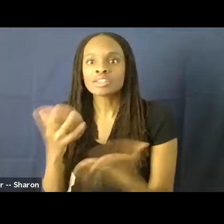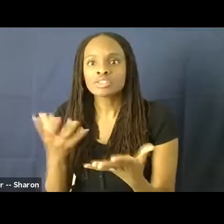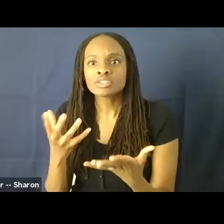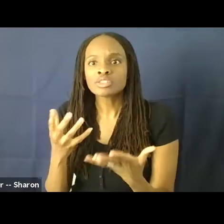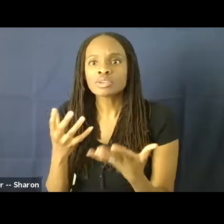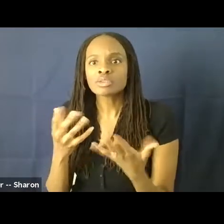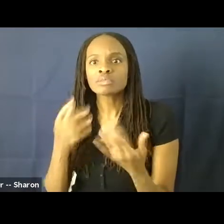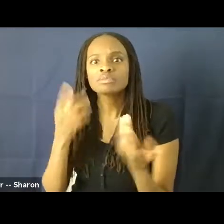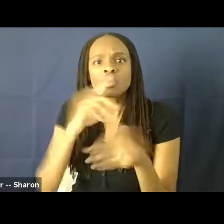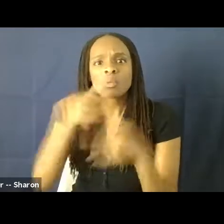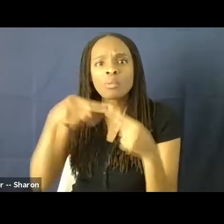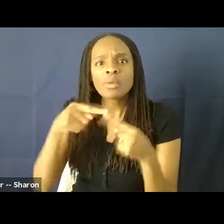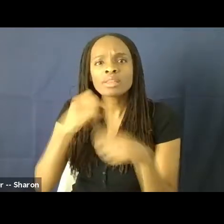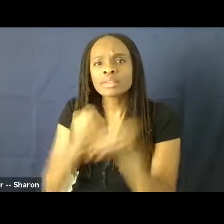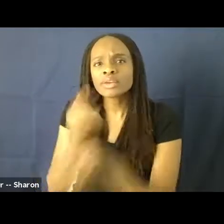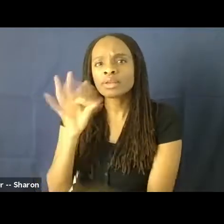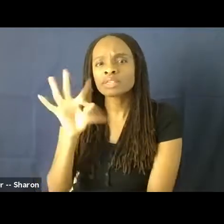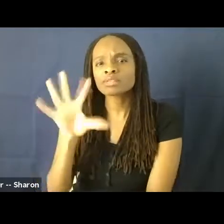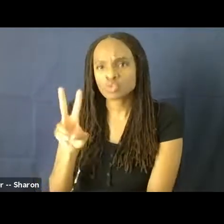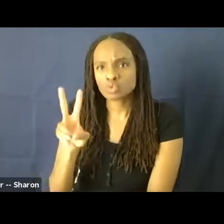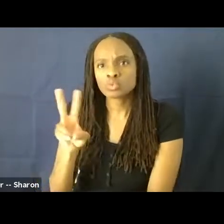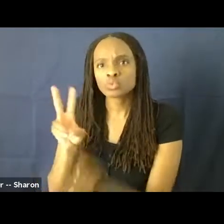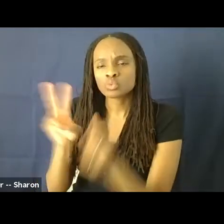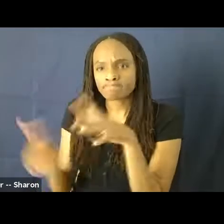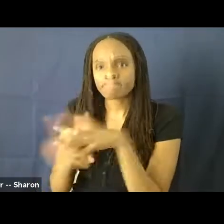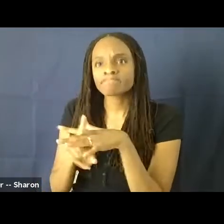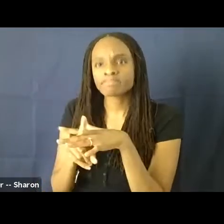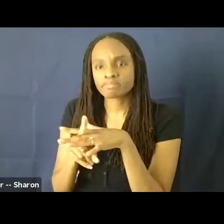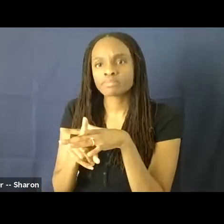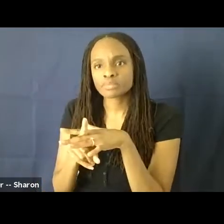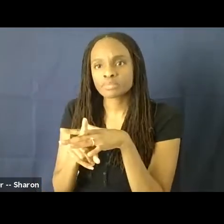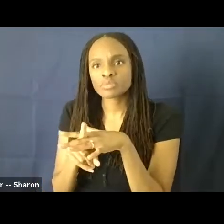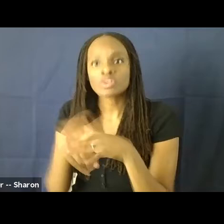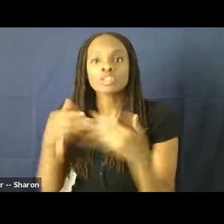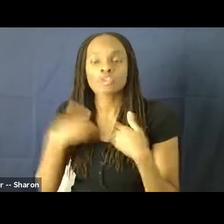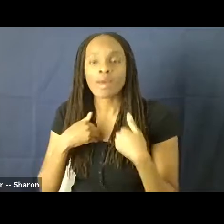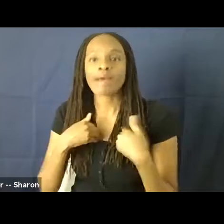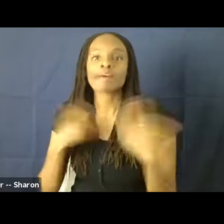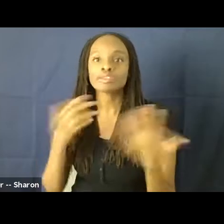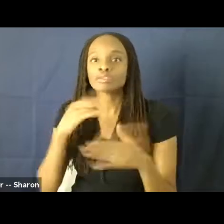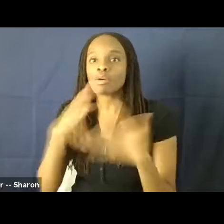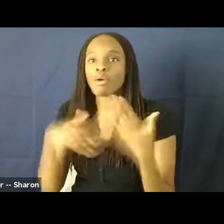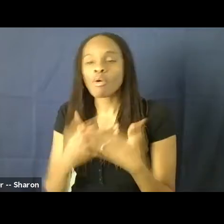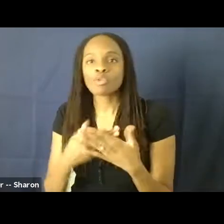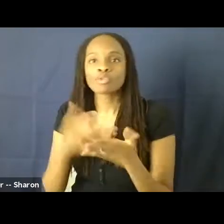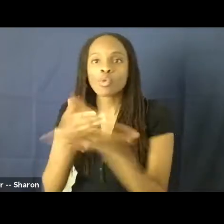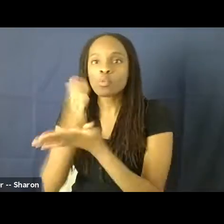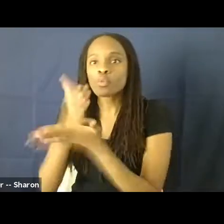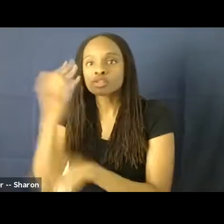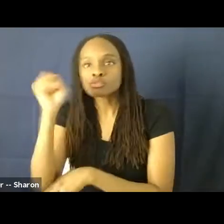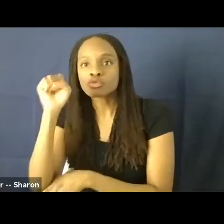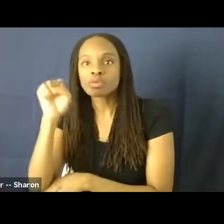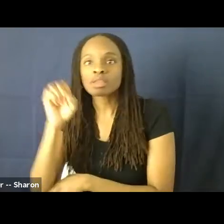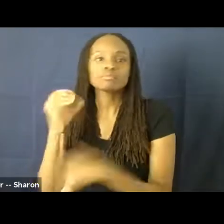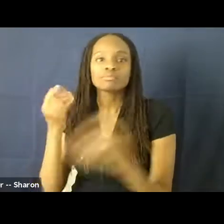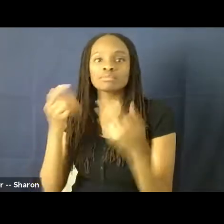the time 1952 rolls around, obviously we're, you know, in the full fluxes of the civil rights movement at this point. Things are really getting going